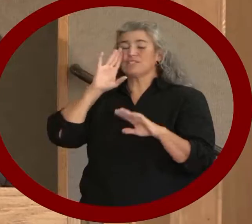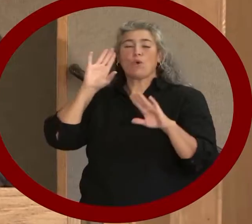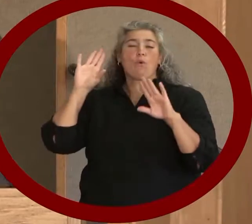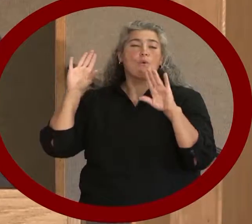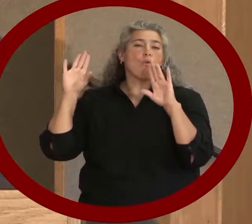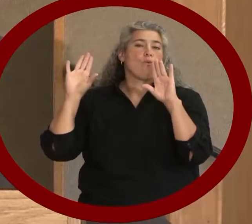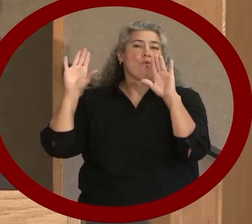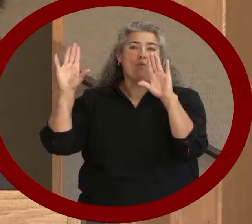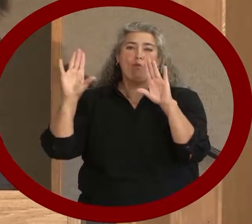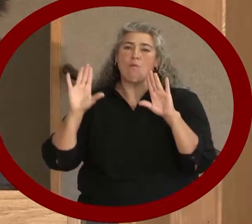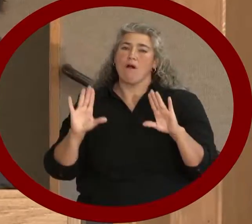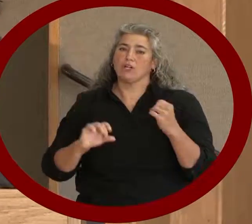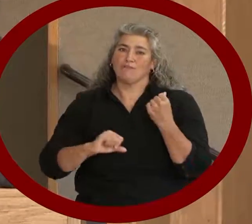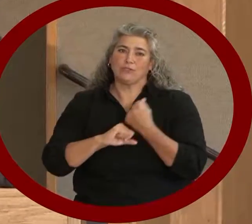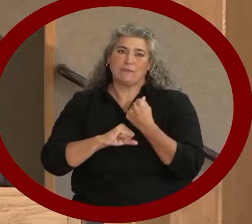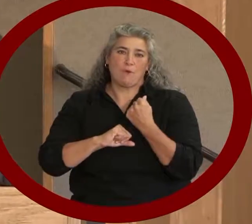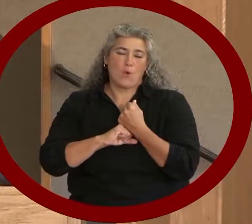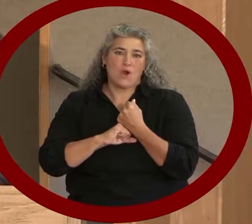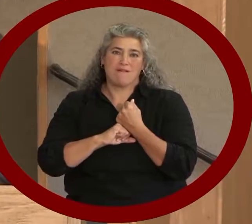system.